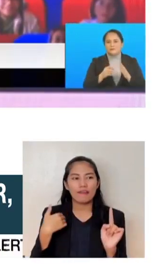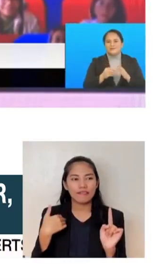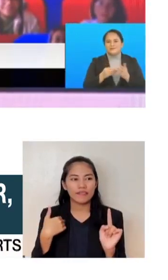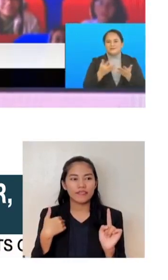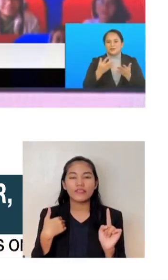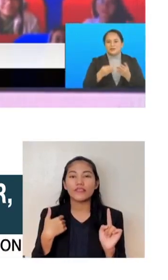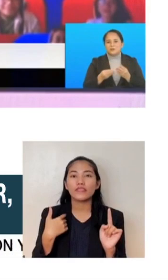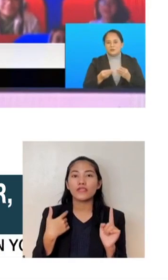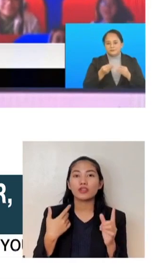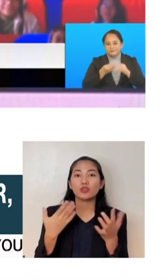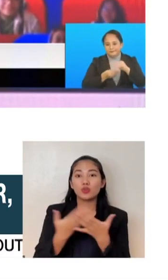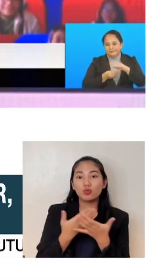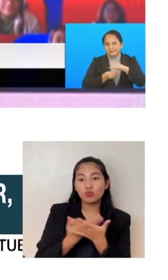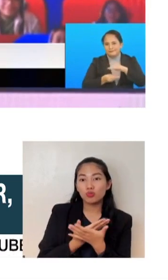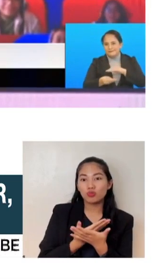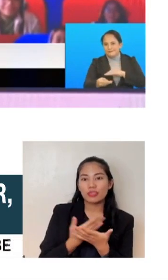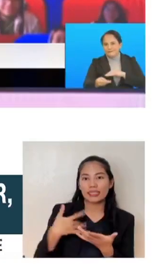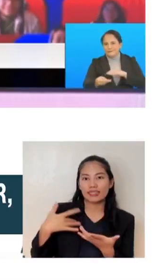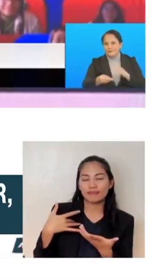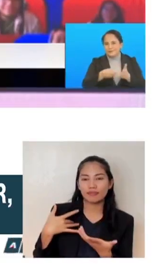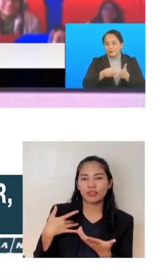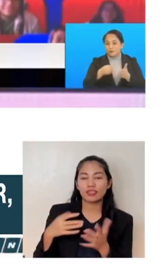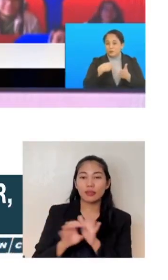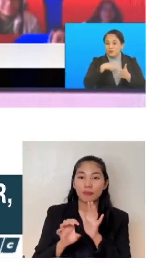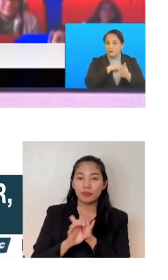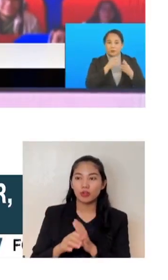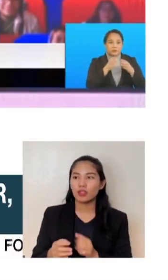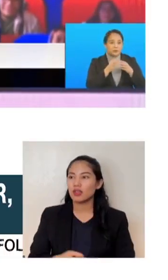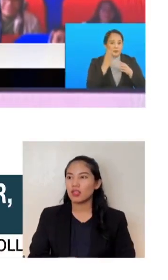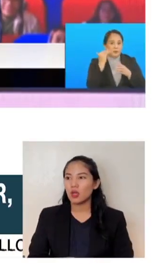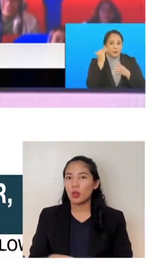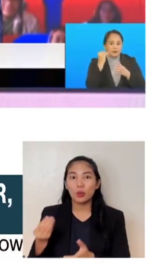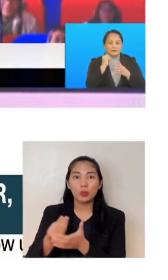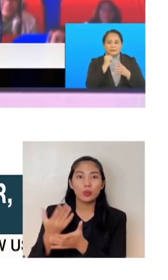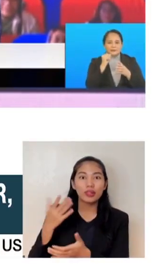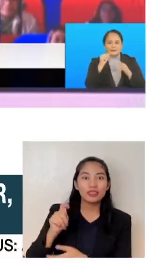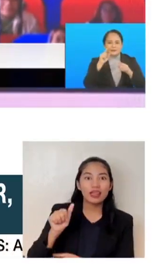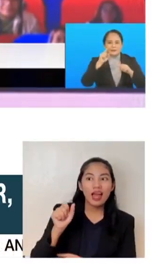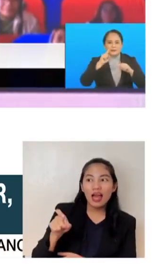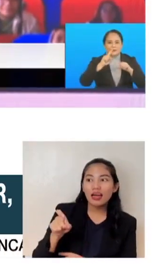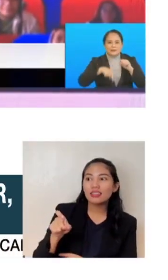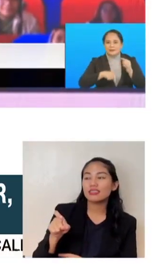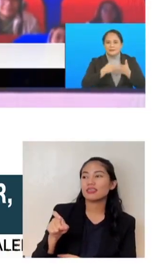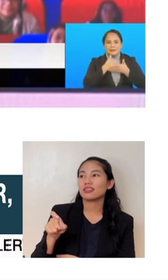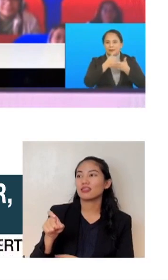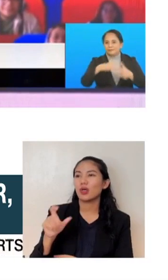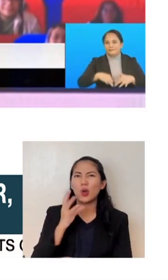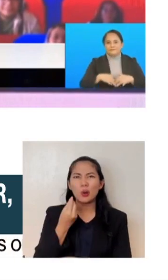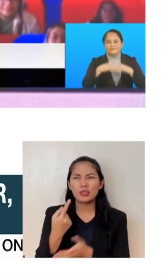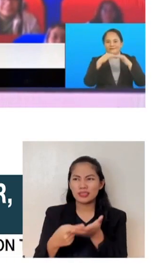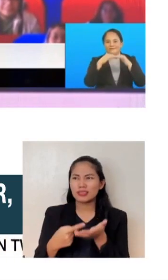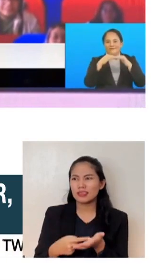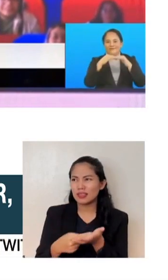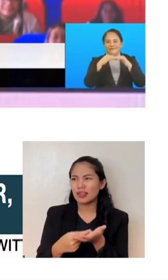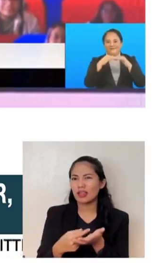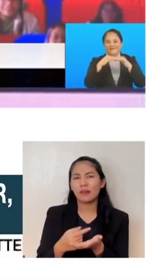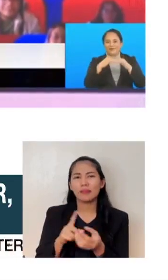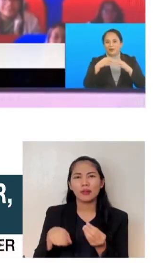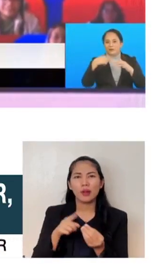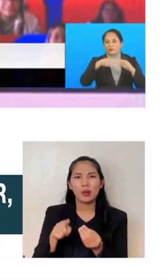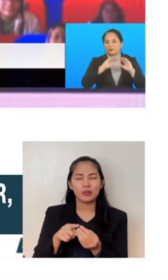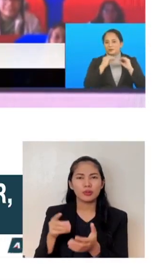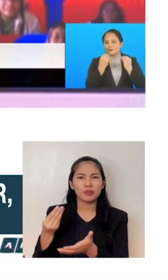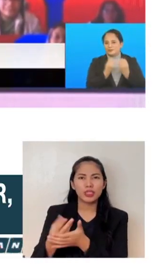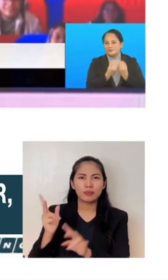wealth tax. I mean, who else speaks of wealth tax but Bernie Sanders in the United States and other socialists, right? So I think,